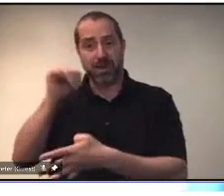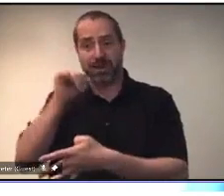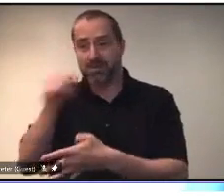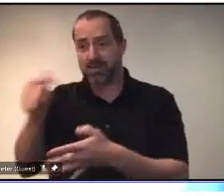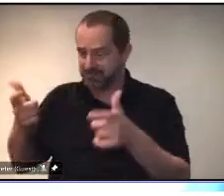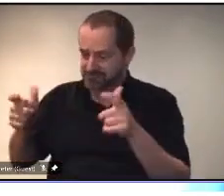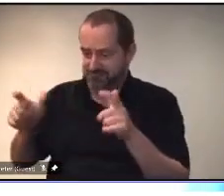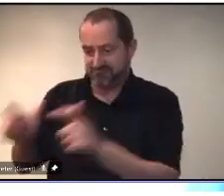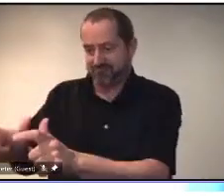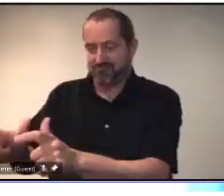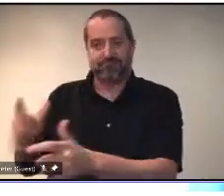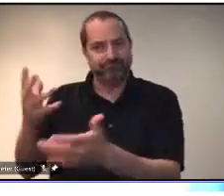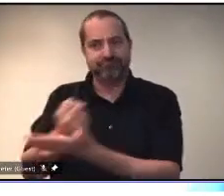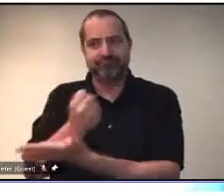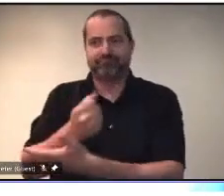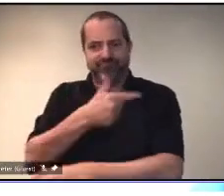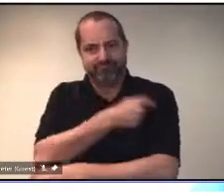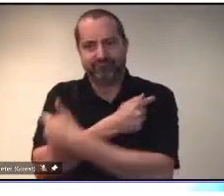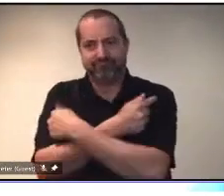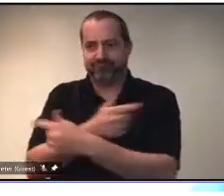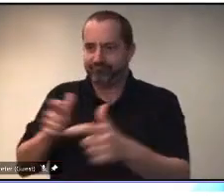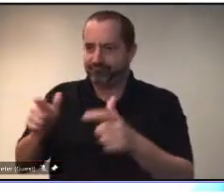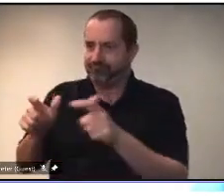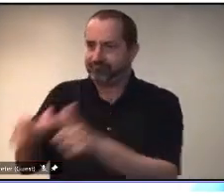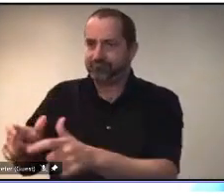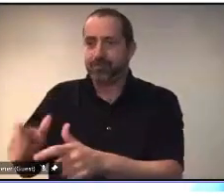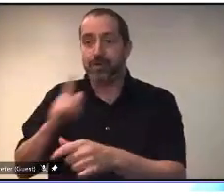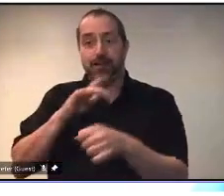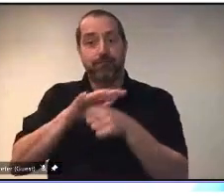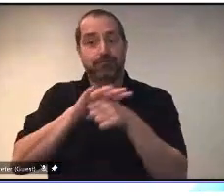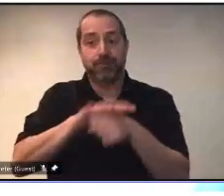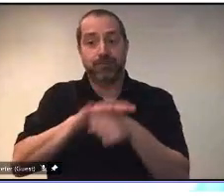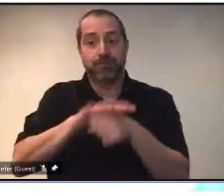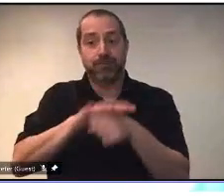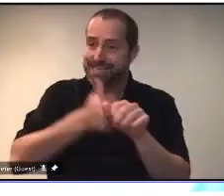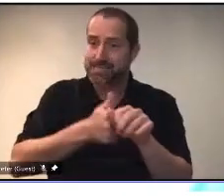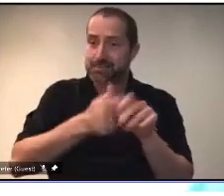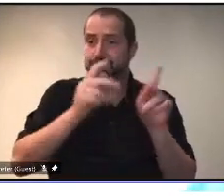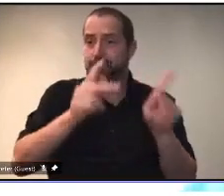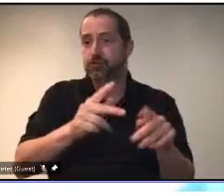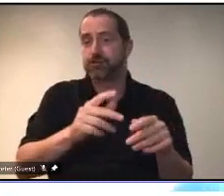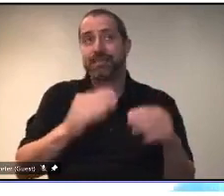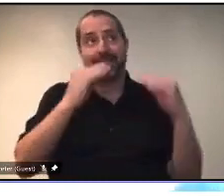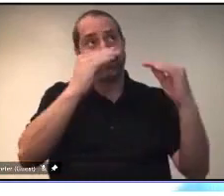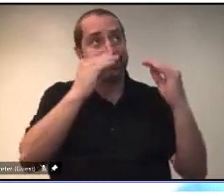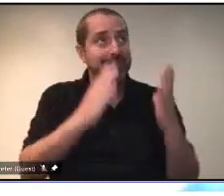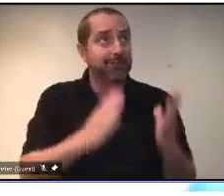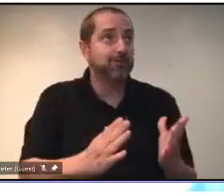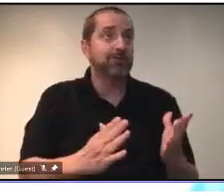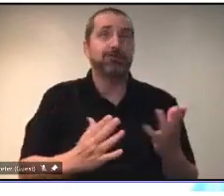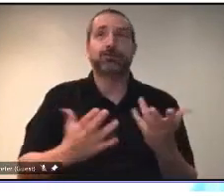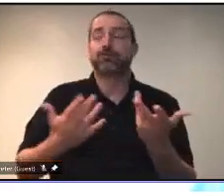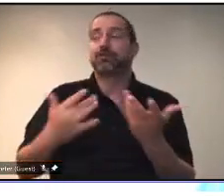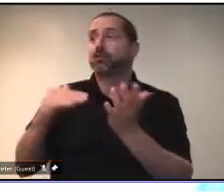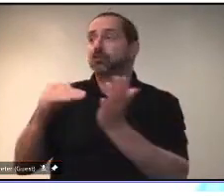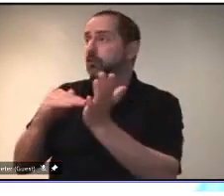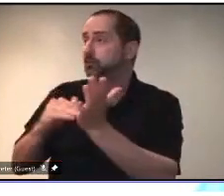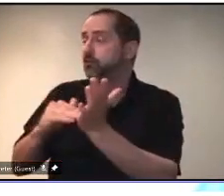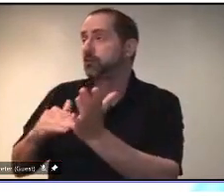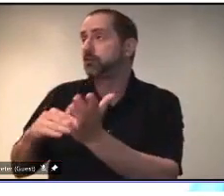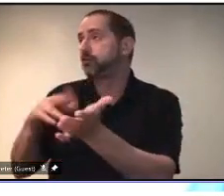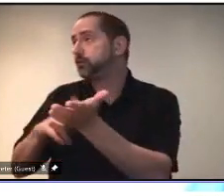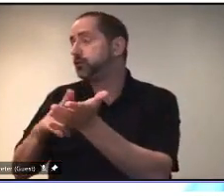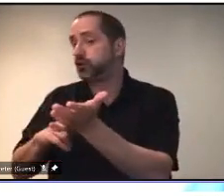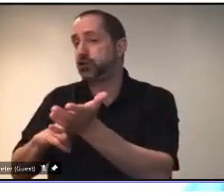on all of us teachers um you know everyone working on the front lines was under pressure worried about their own health the health of the